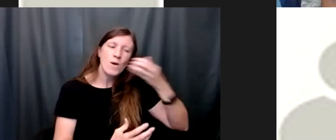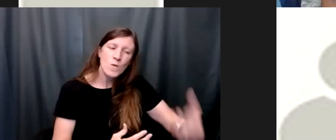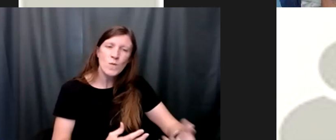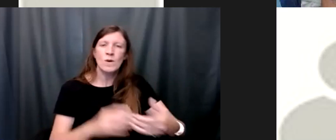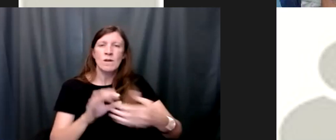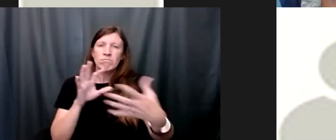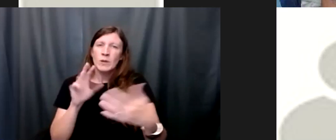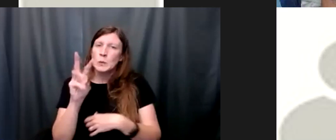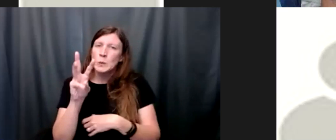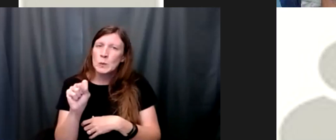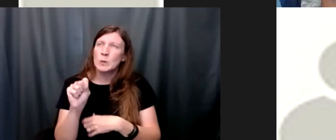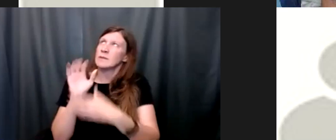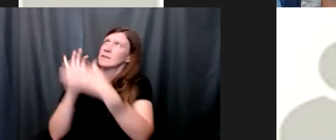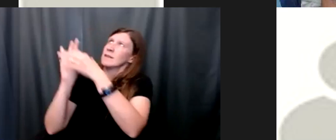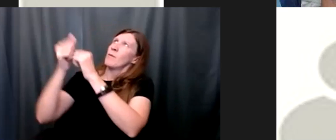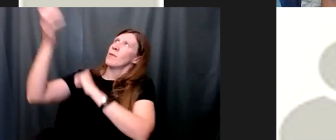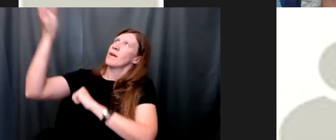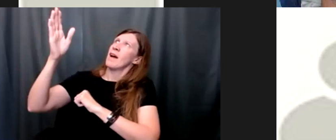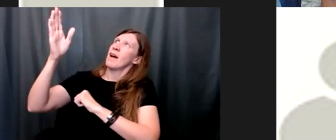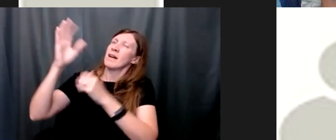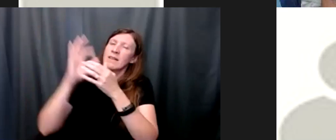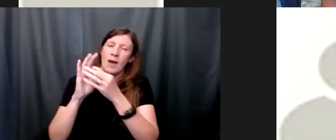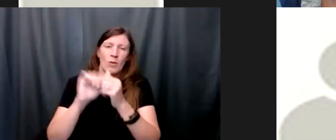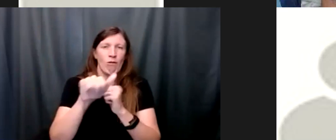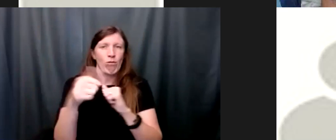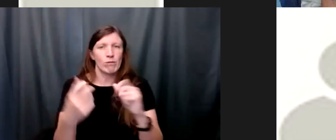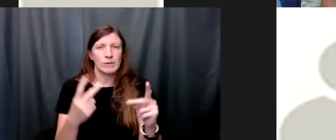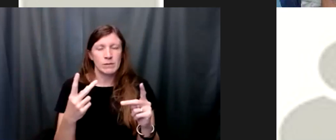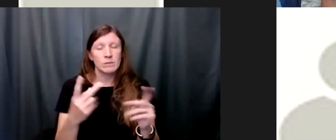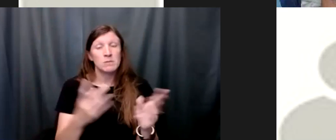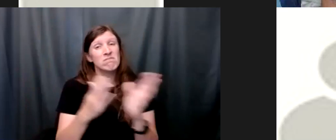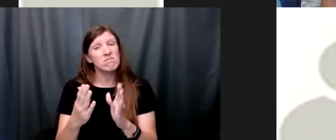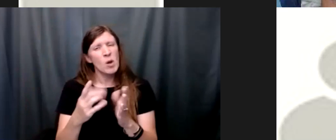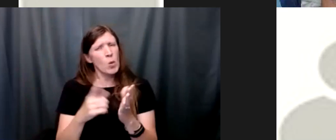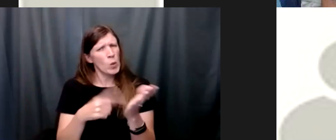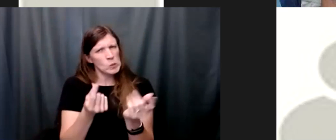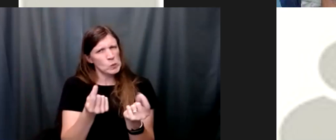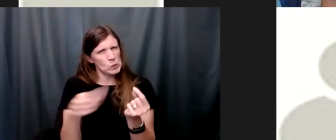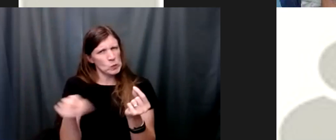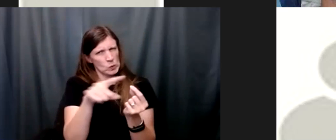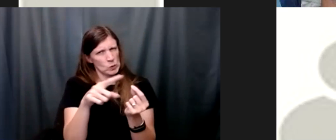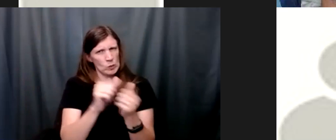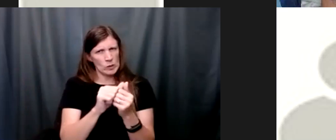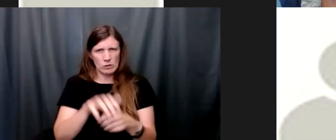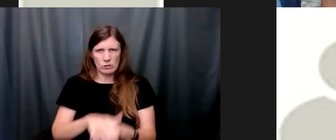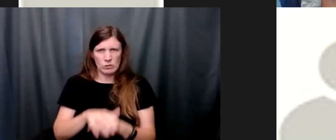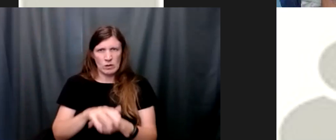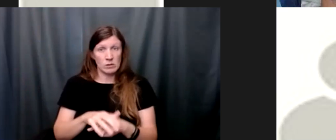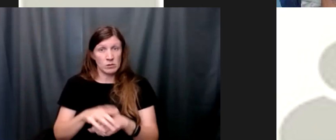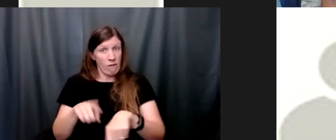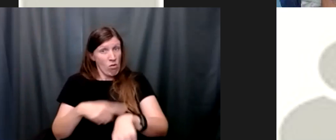god what is it you go to when you're stressed where do you go when you had a long day